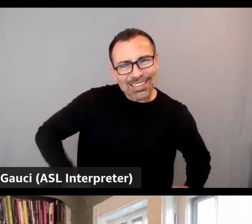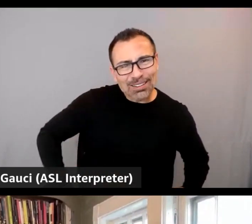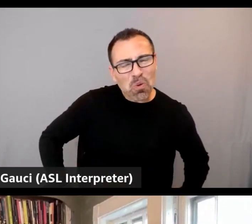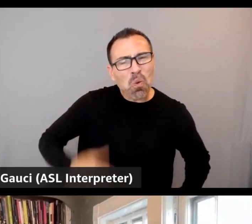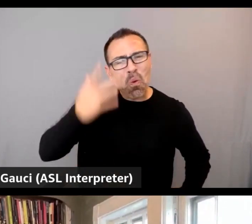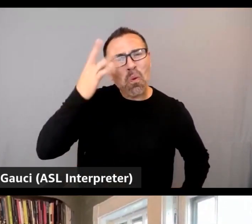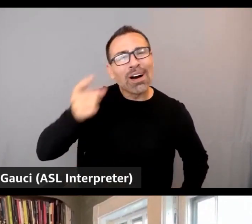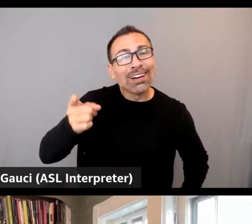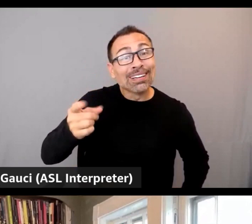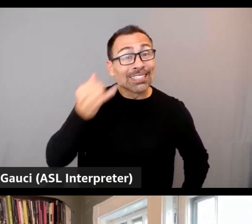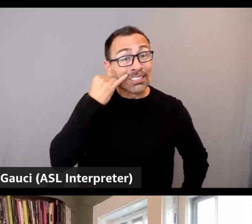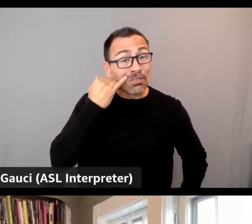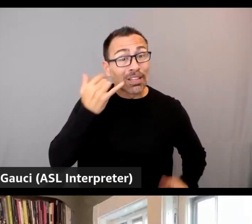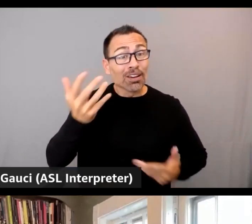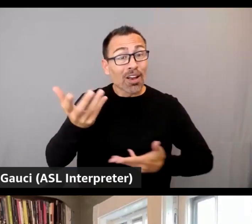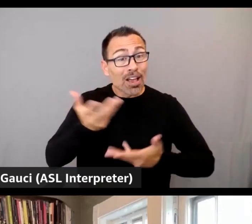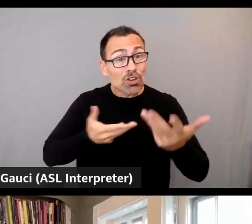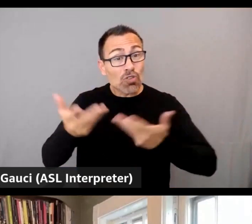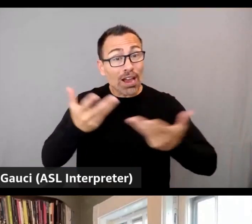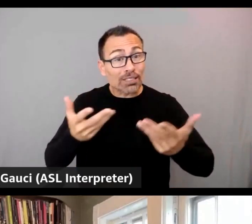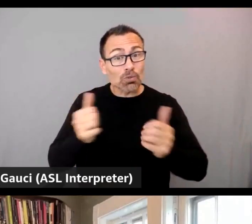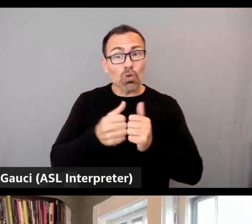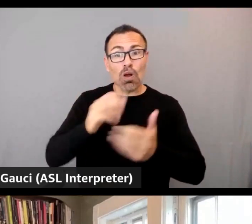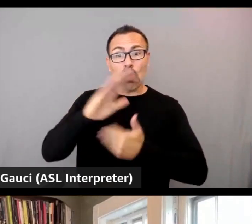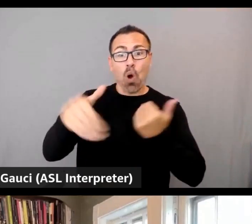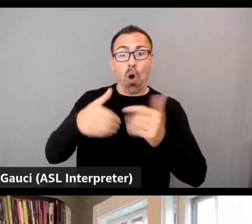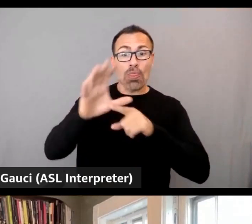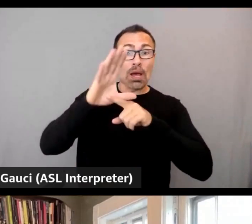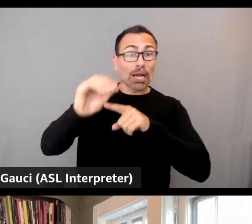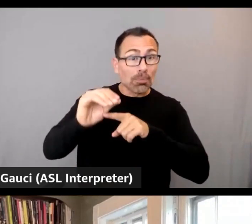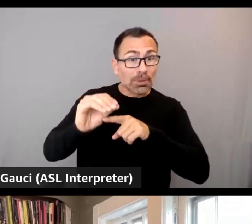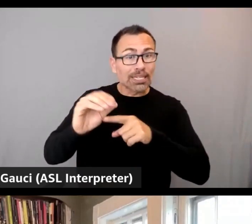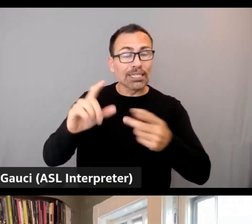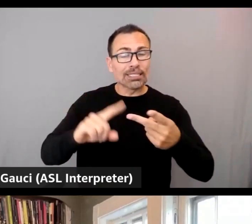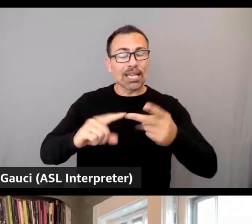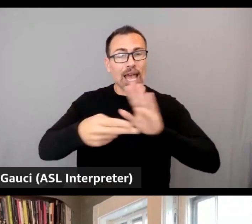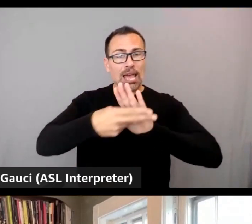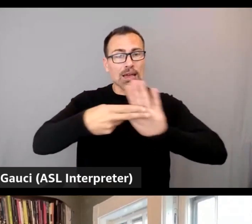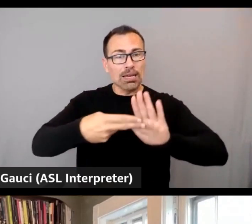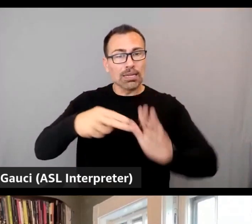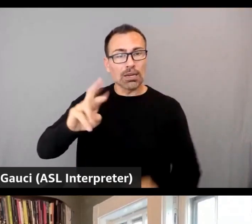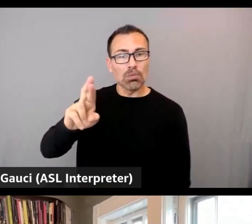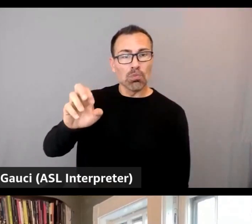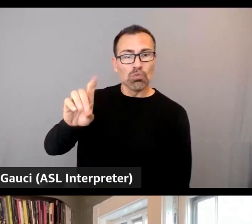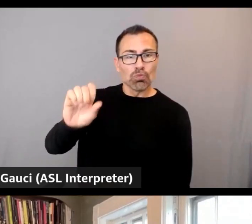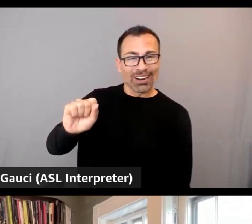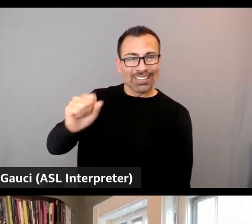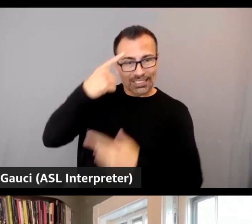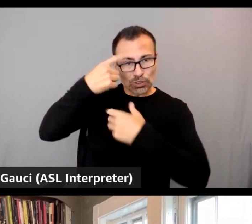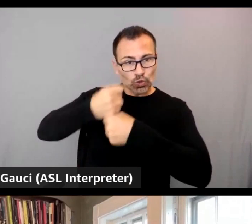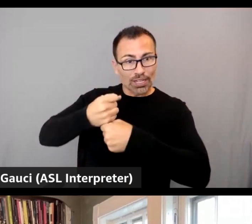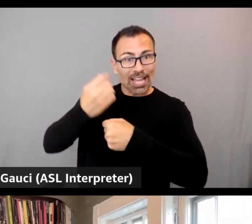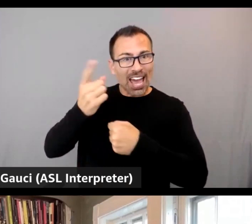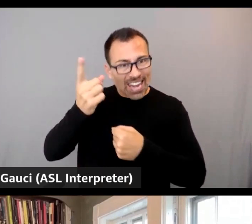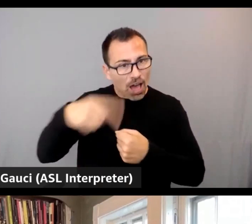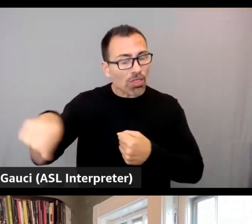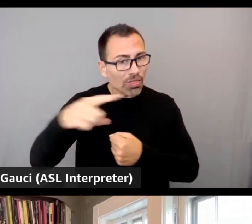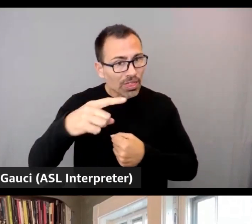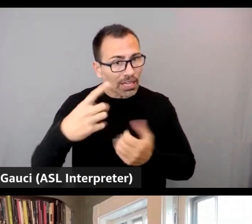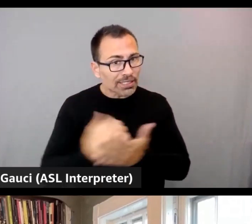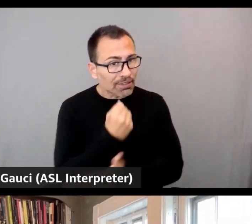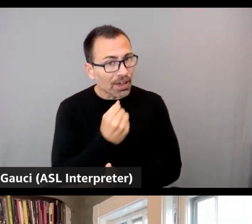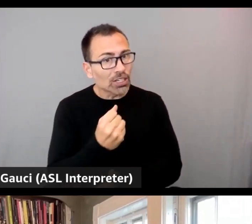they're interacting with all the companies and the brands that they trust and now those companies take advantage of generative AI to